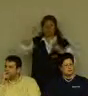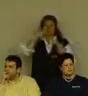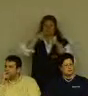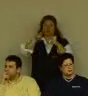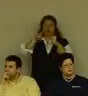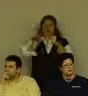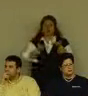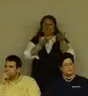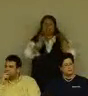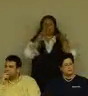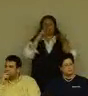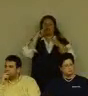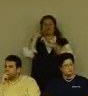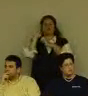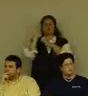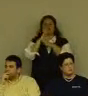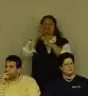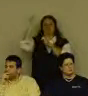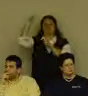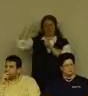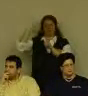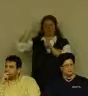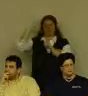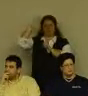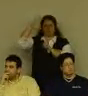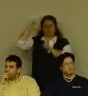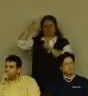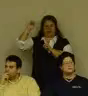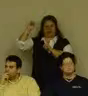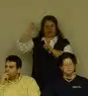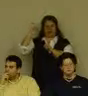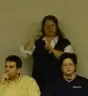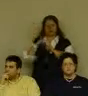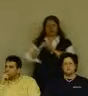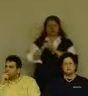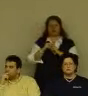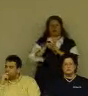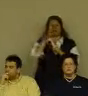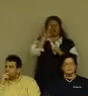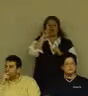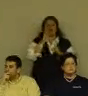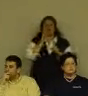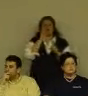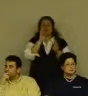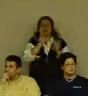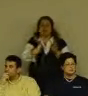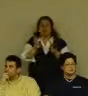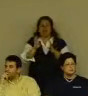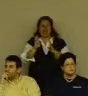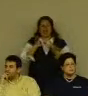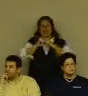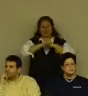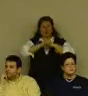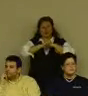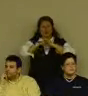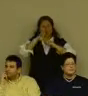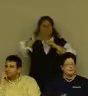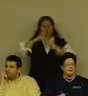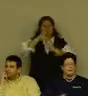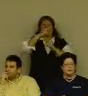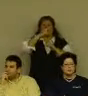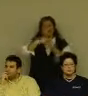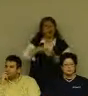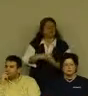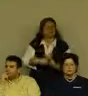from a business perspective. One of the things is, be prepared to sell yourself with all the positive things you can do.